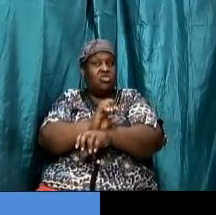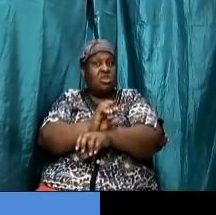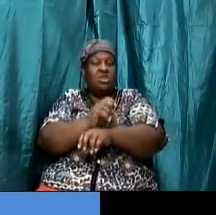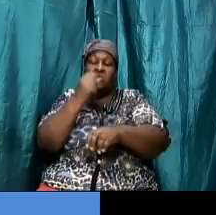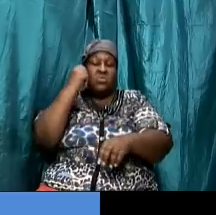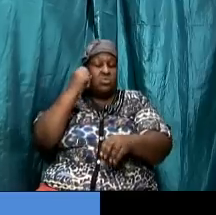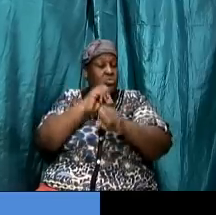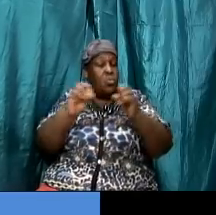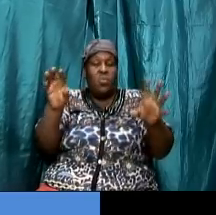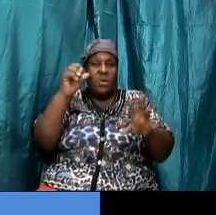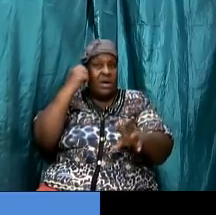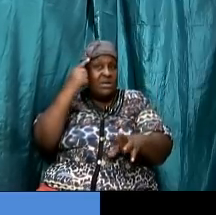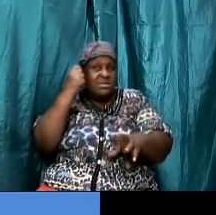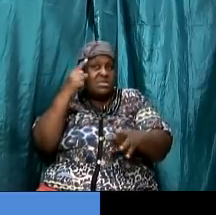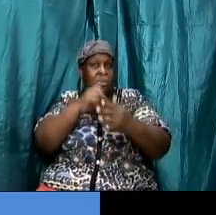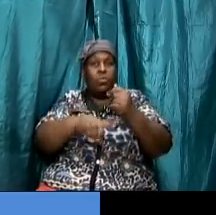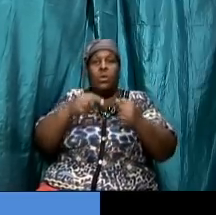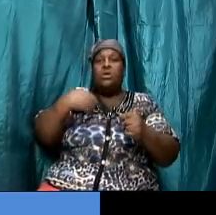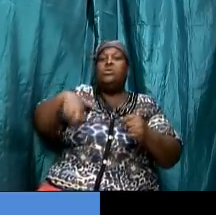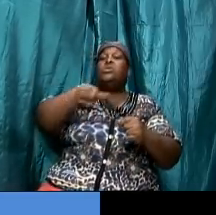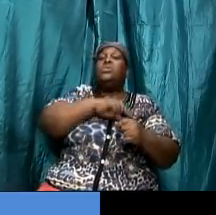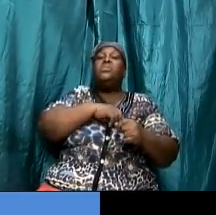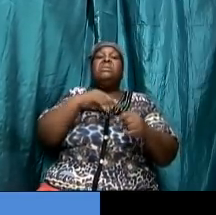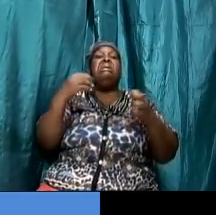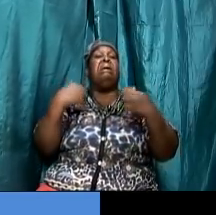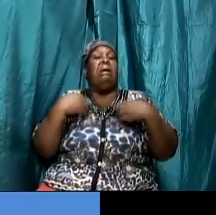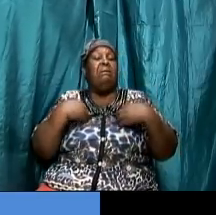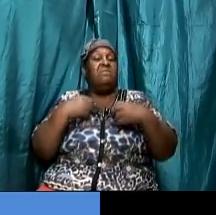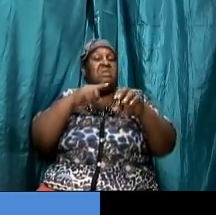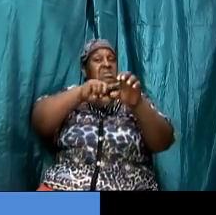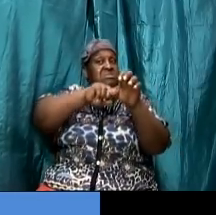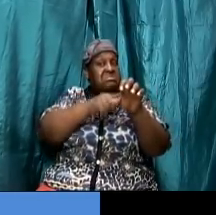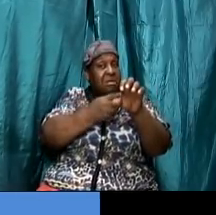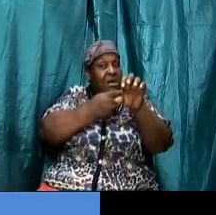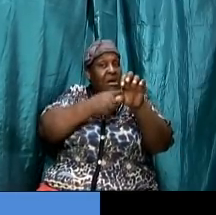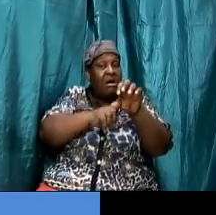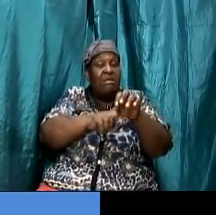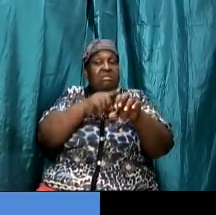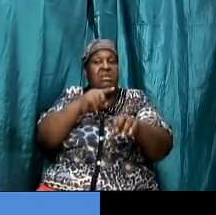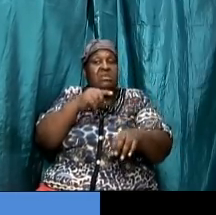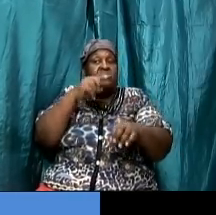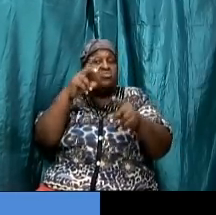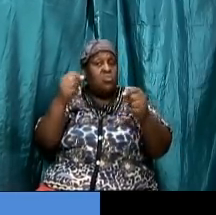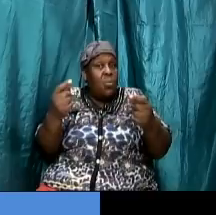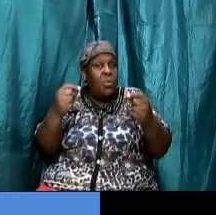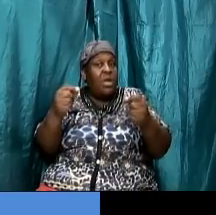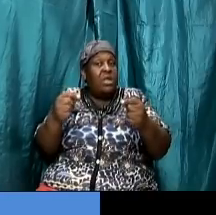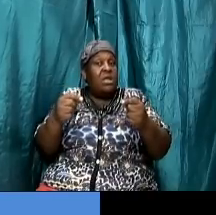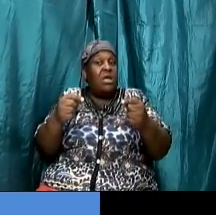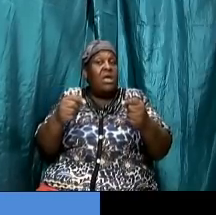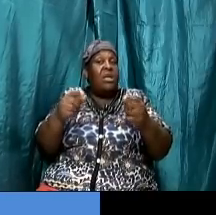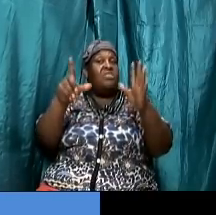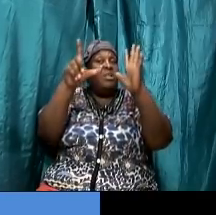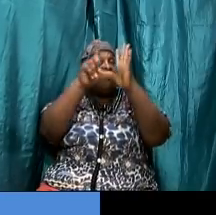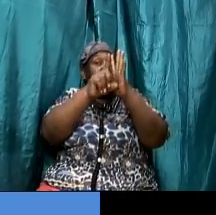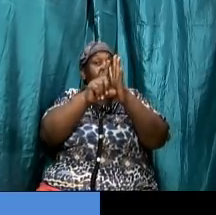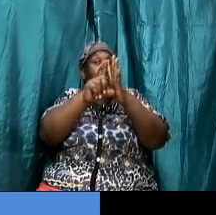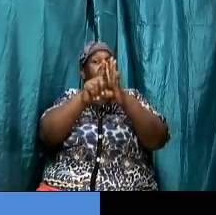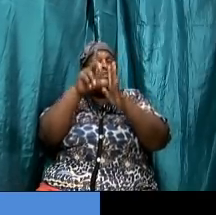going to start this and we're going to come like the judaizers we start imposing some of the laws of moses back into the church